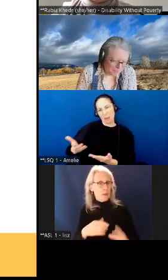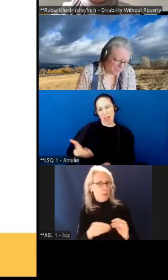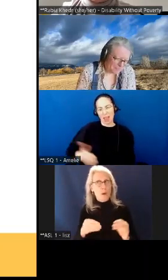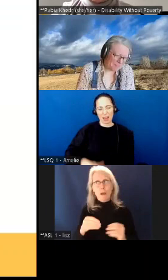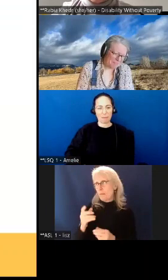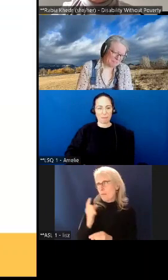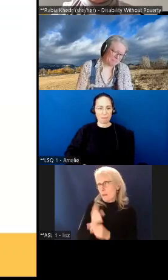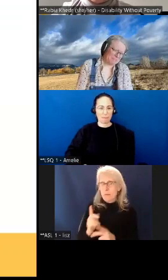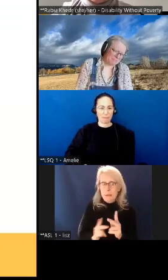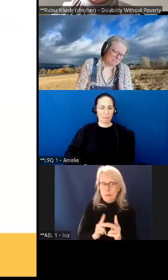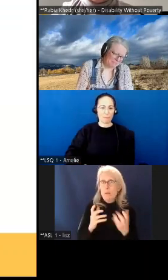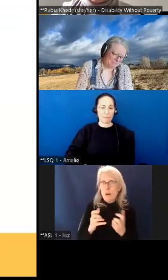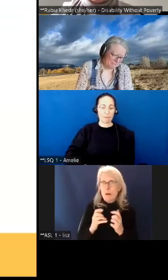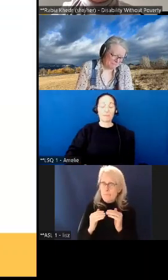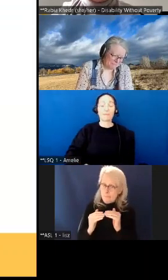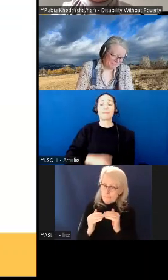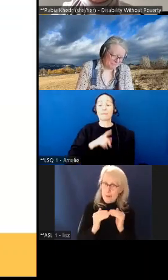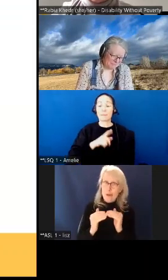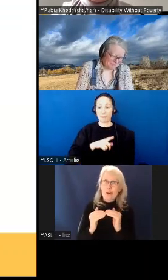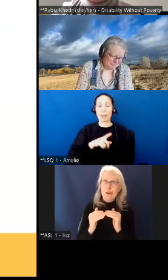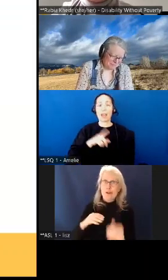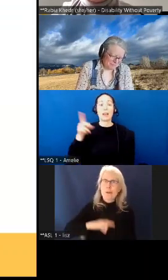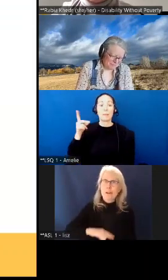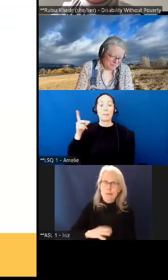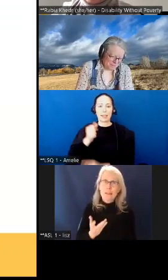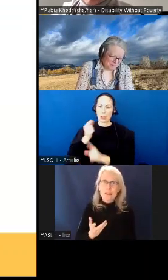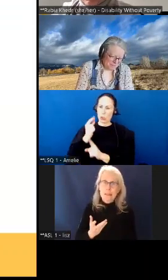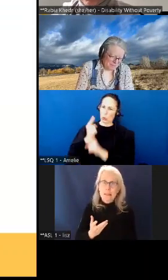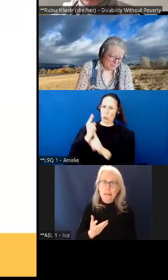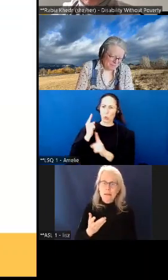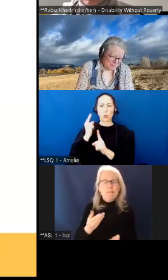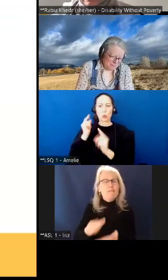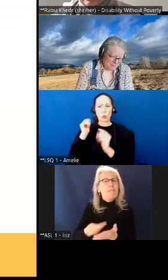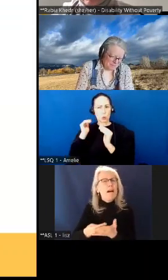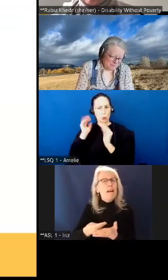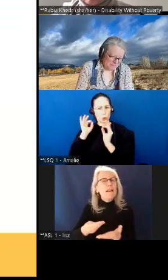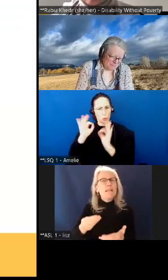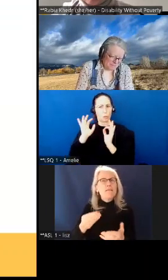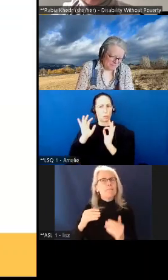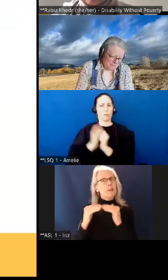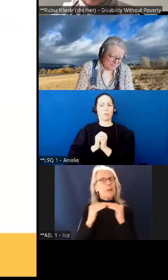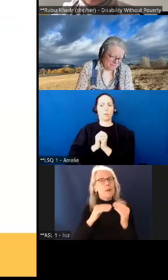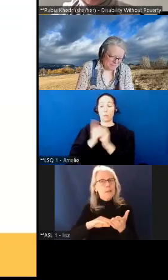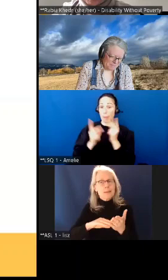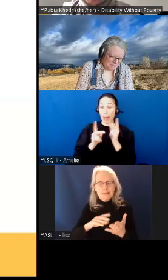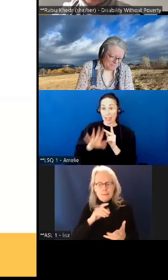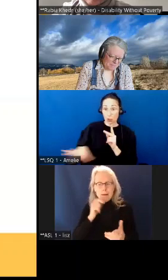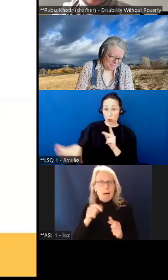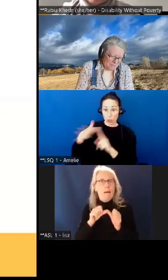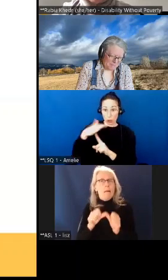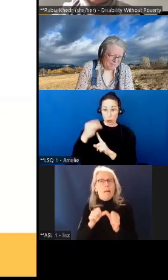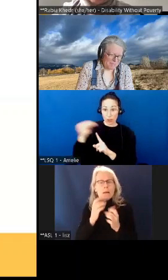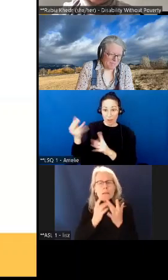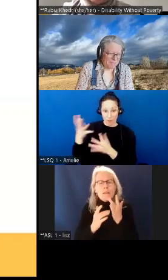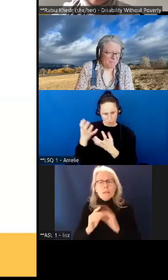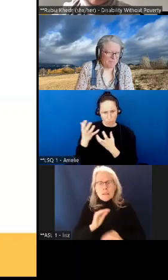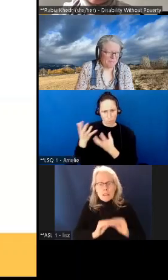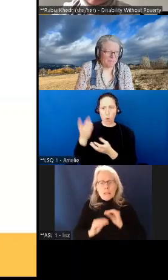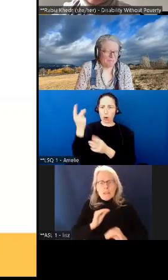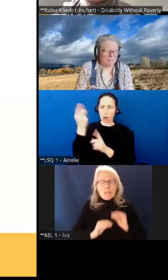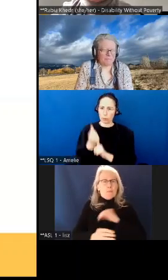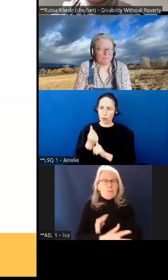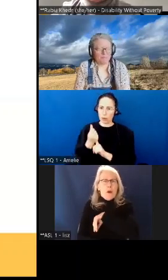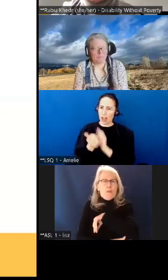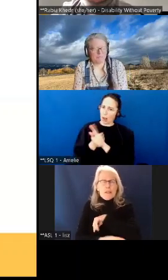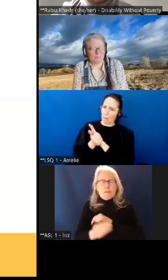benefit they want a benefit that is enough to lift them out of poverty that there was overwhelming support for